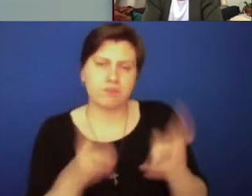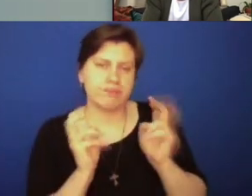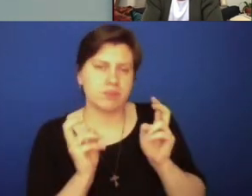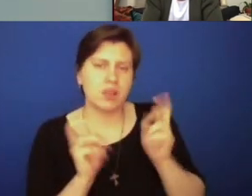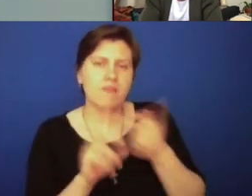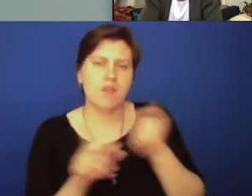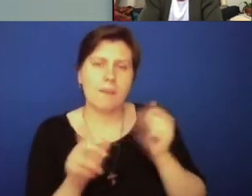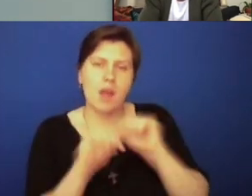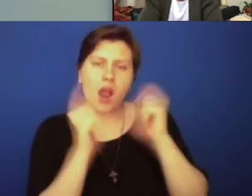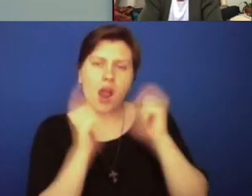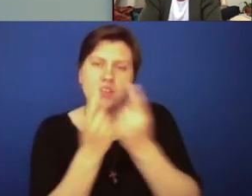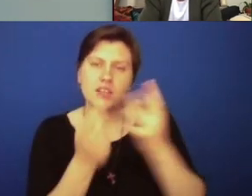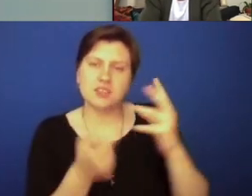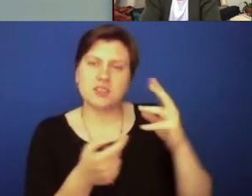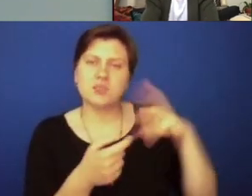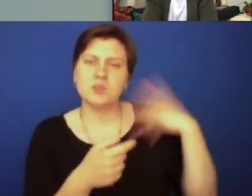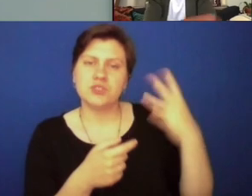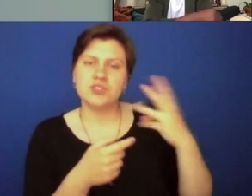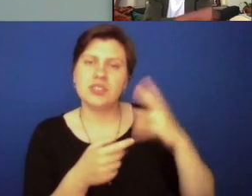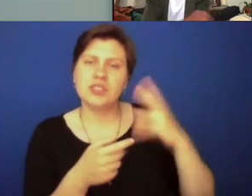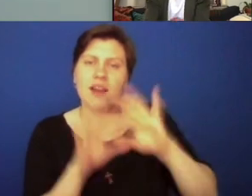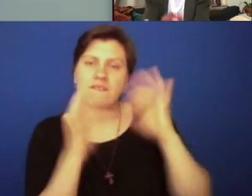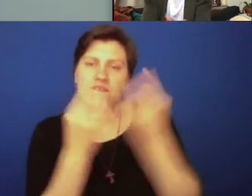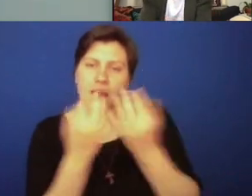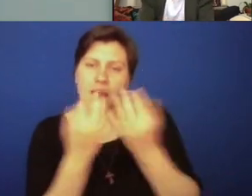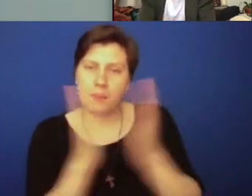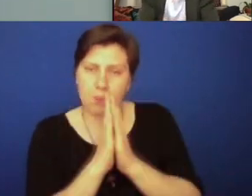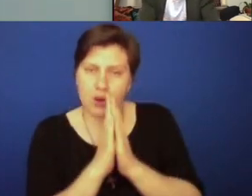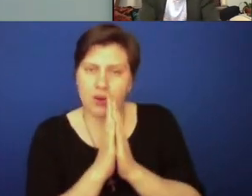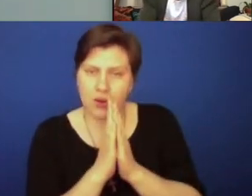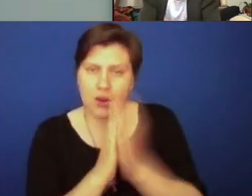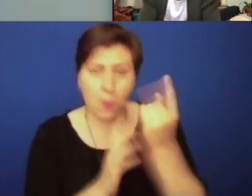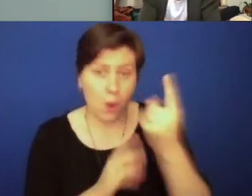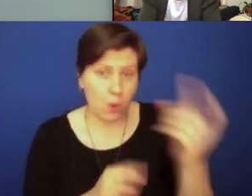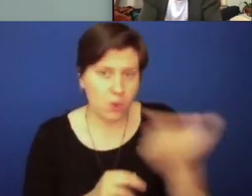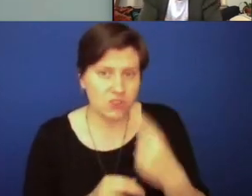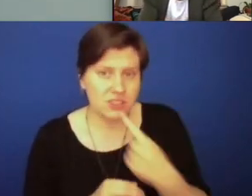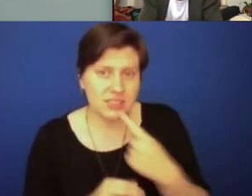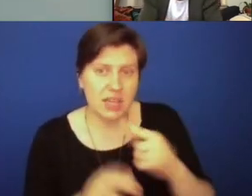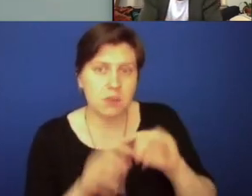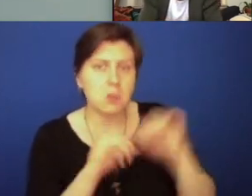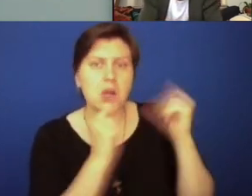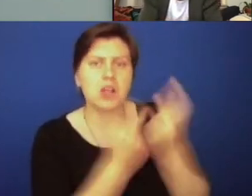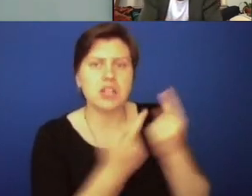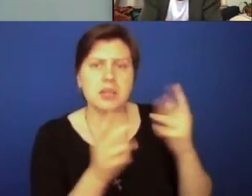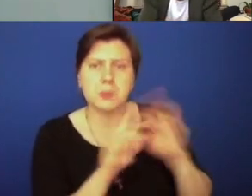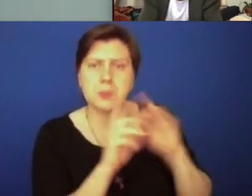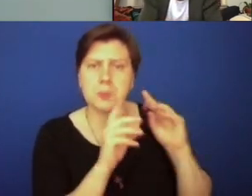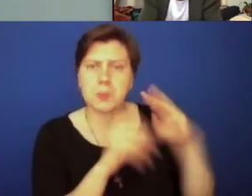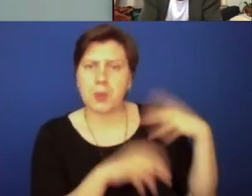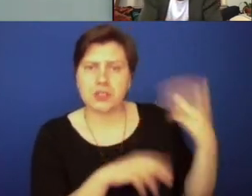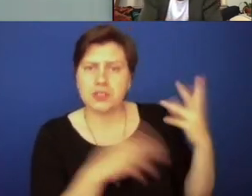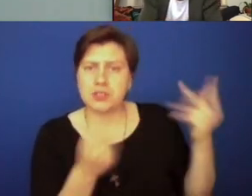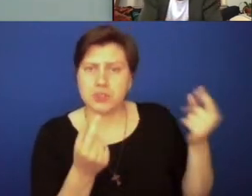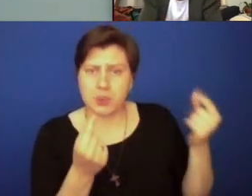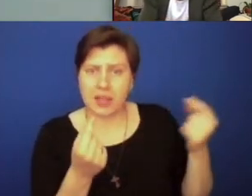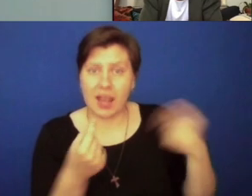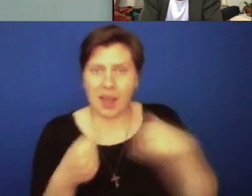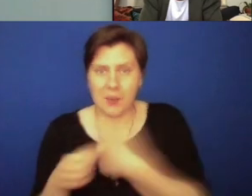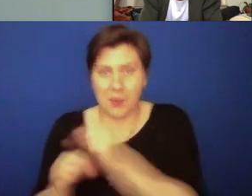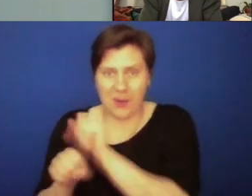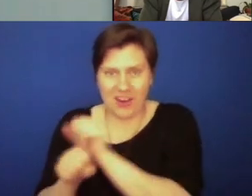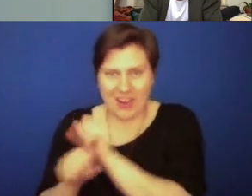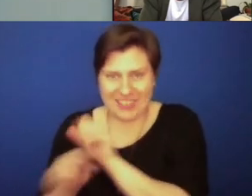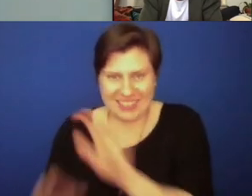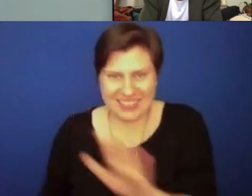Archdiocesan Family Prayer for Justice and Human Dignity. One question came in of what's the Archdiocese of Washington doing. It's in the